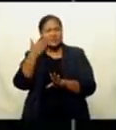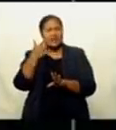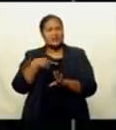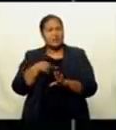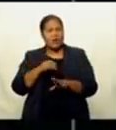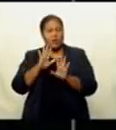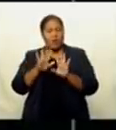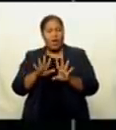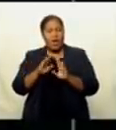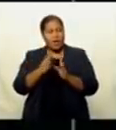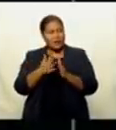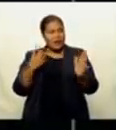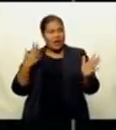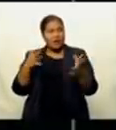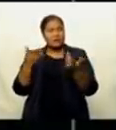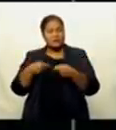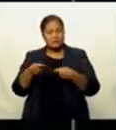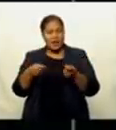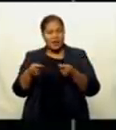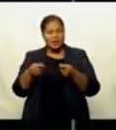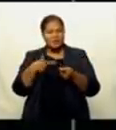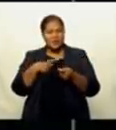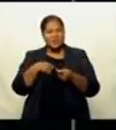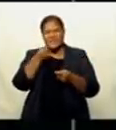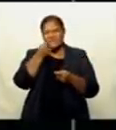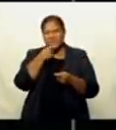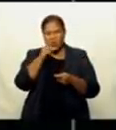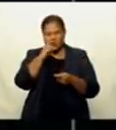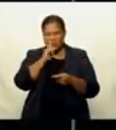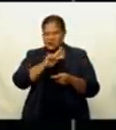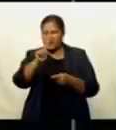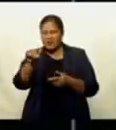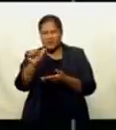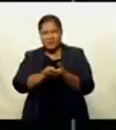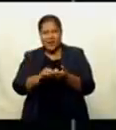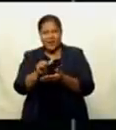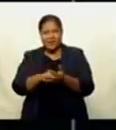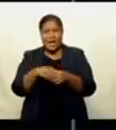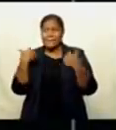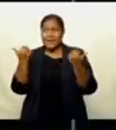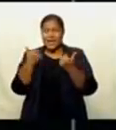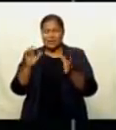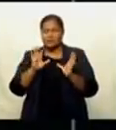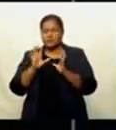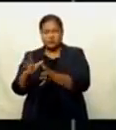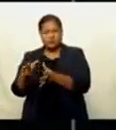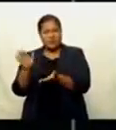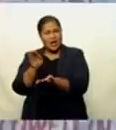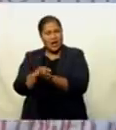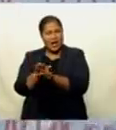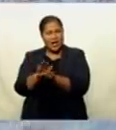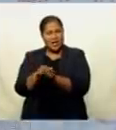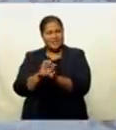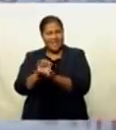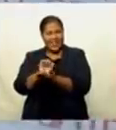line for space at the market due to fewer customers and an oversupply of kai. Josiah Nanunga reports.